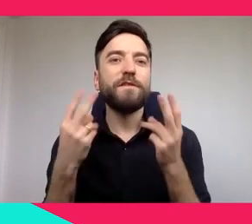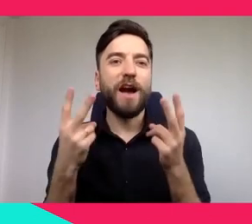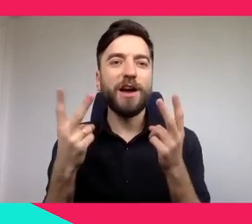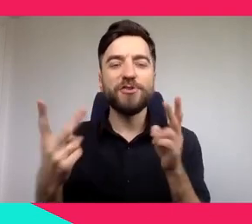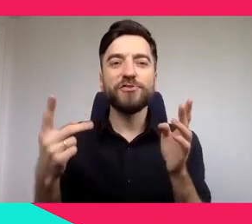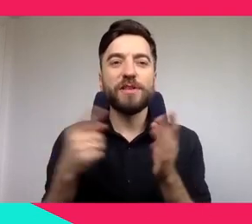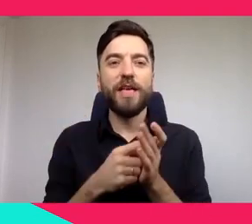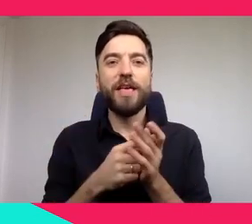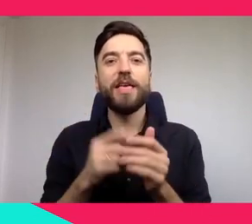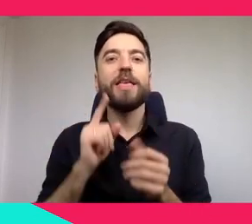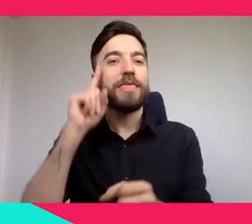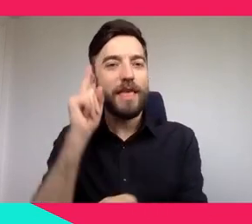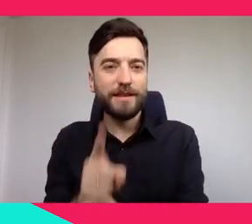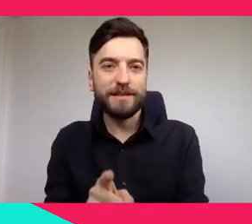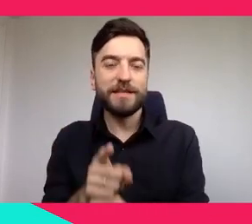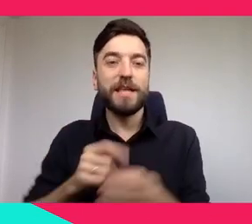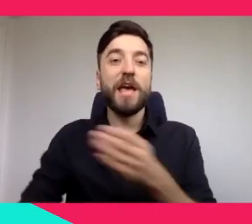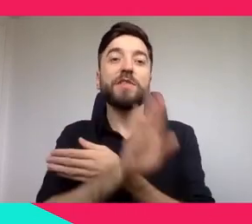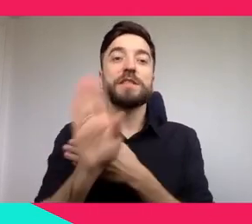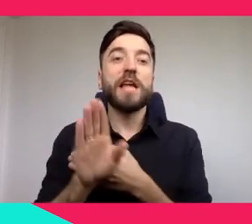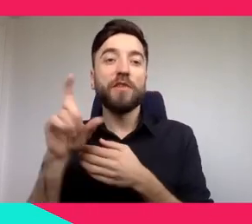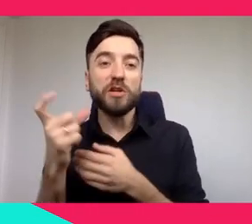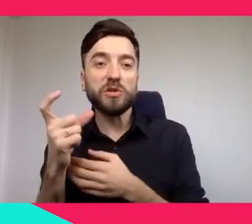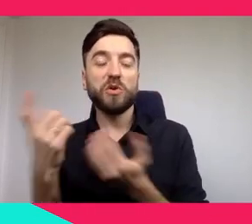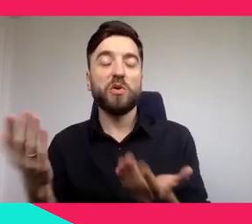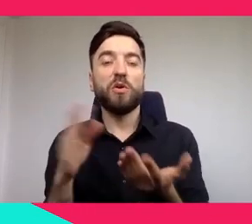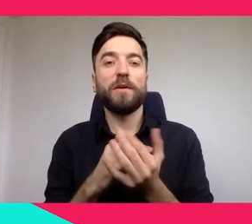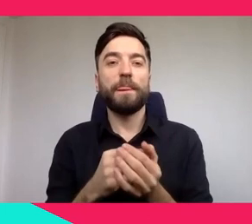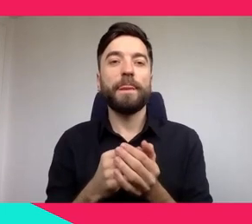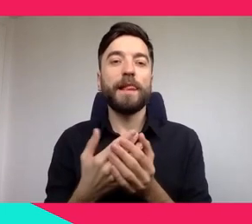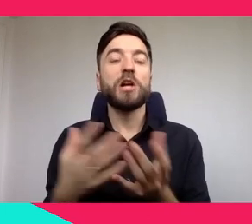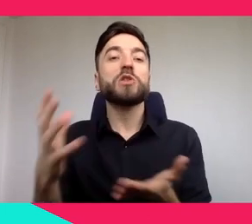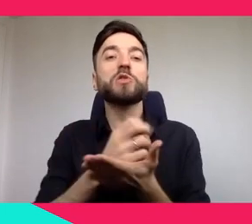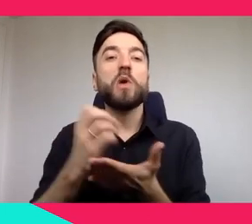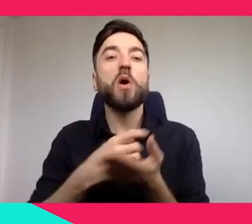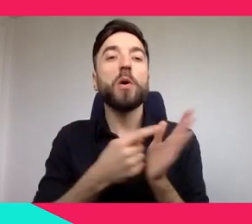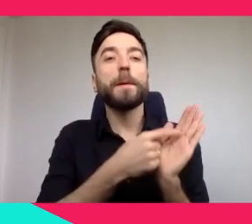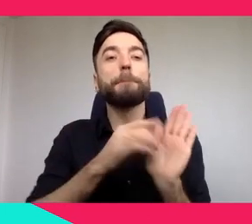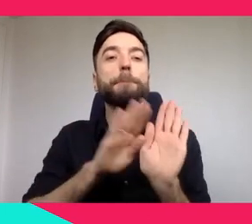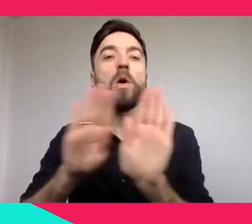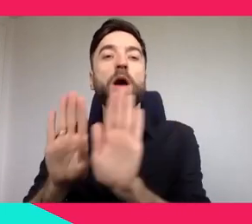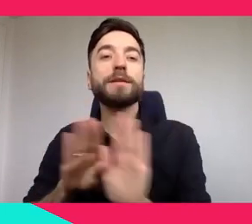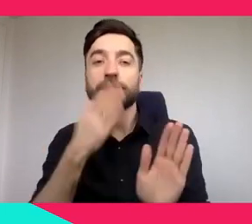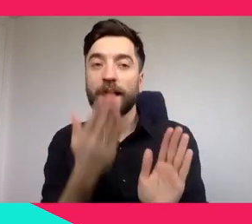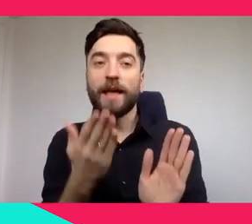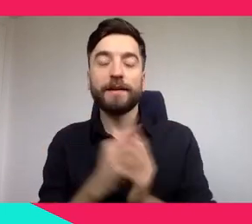because it's directly linked to the evolution of our society. And so, museums have to adapt.